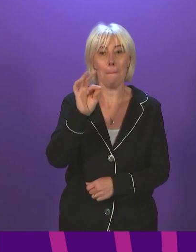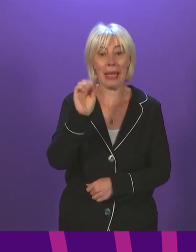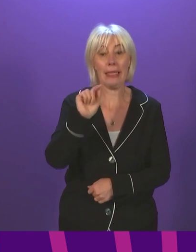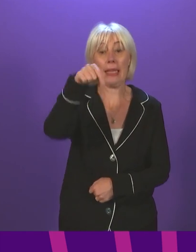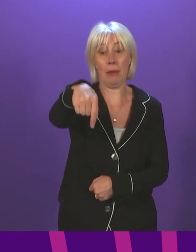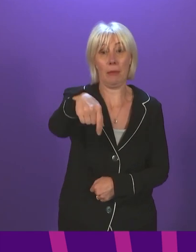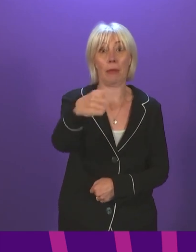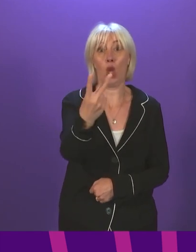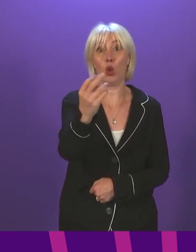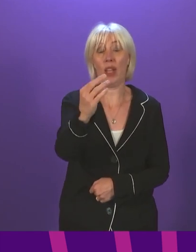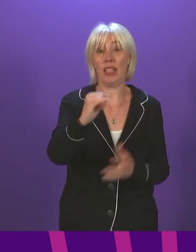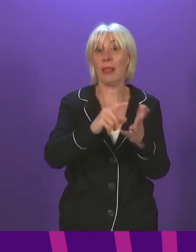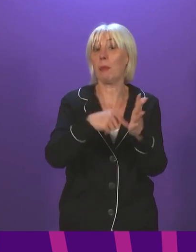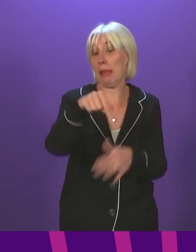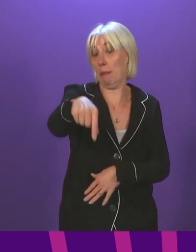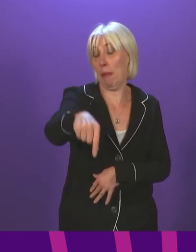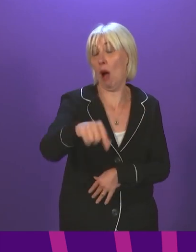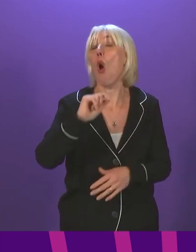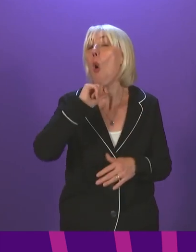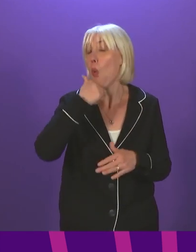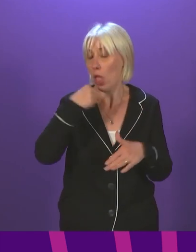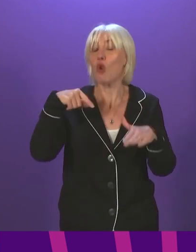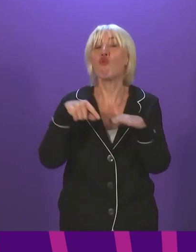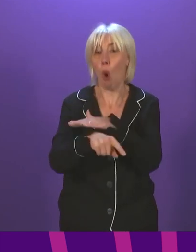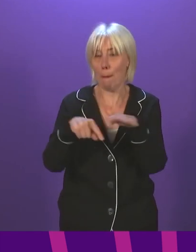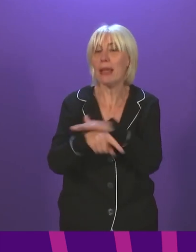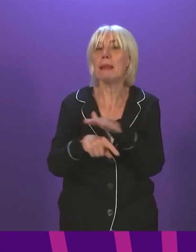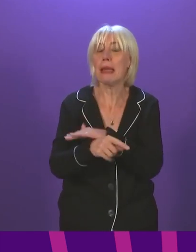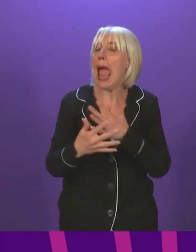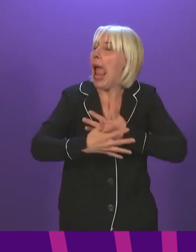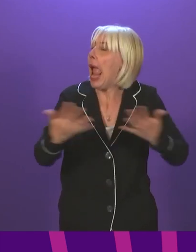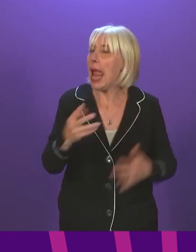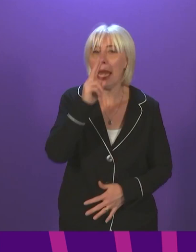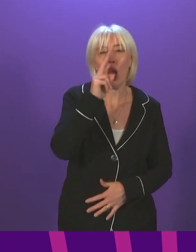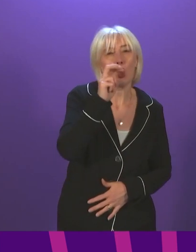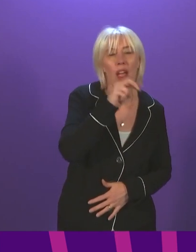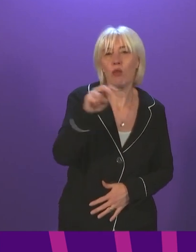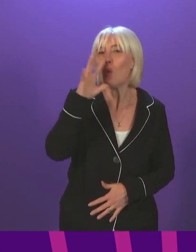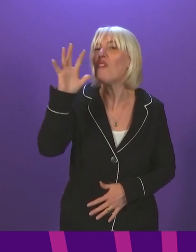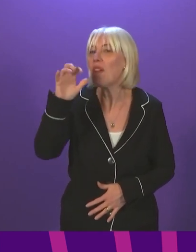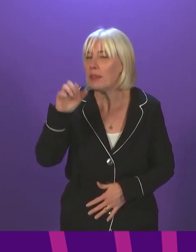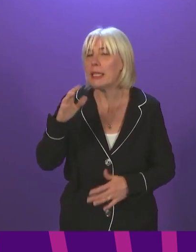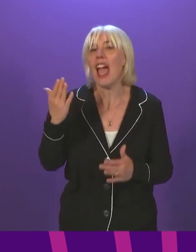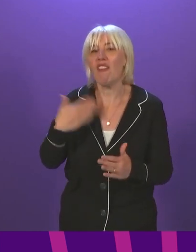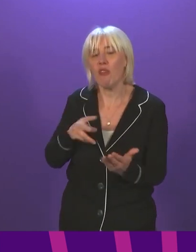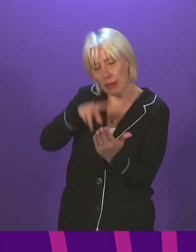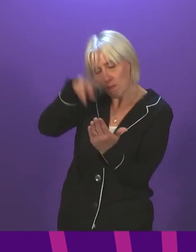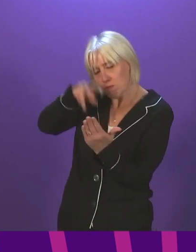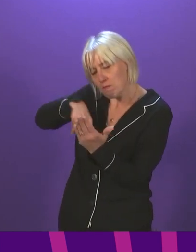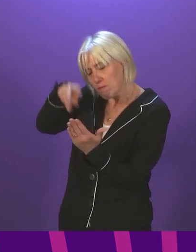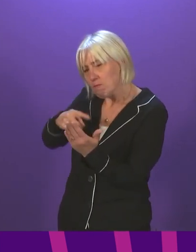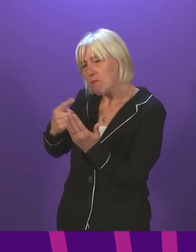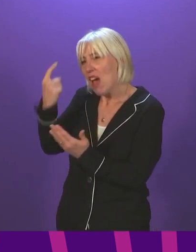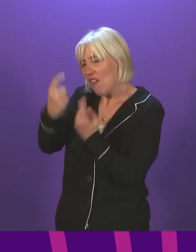September, so Monday coming, drop-in clinics will be open for any 12 to 15-year-old who has read the information and in